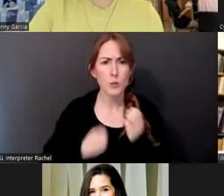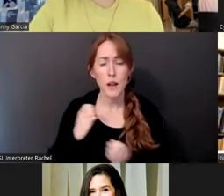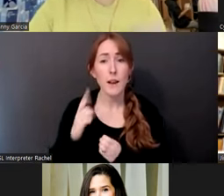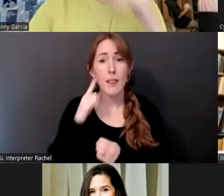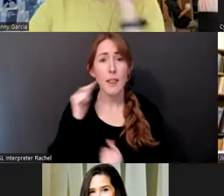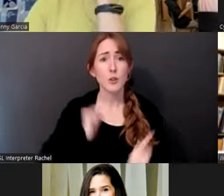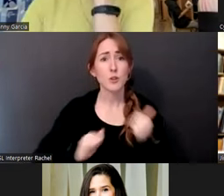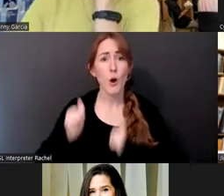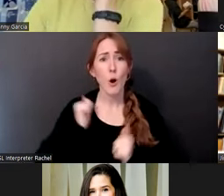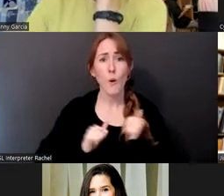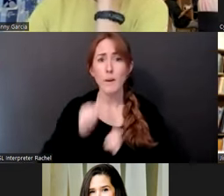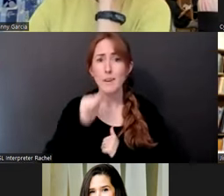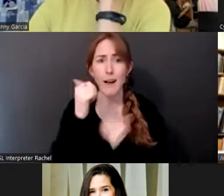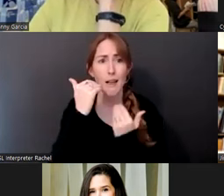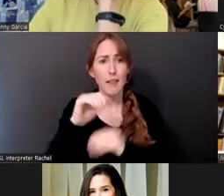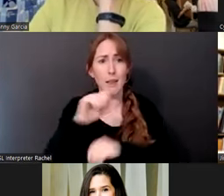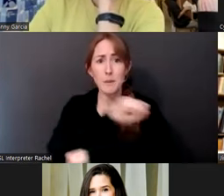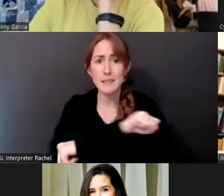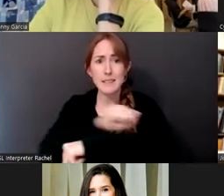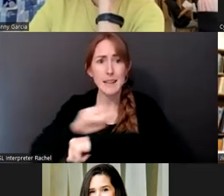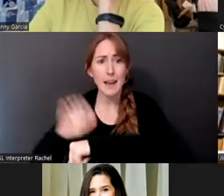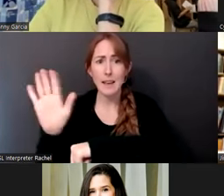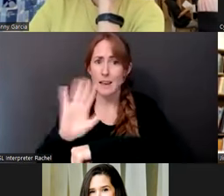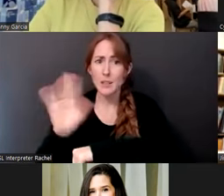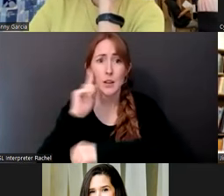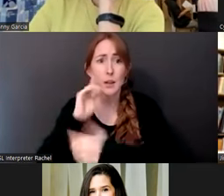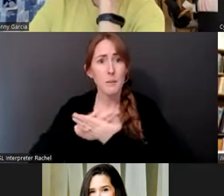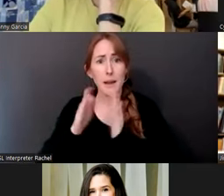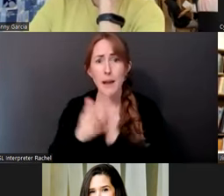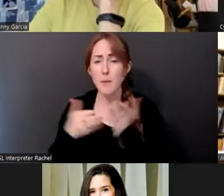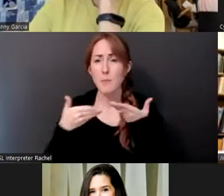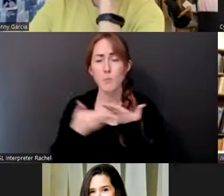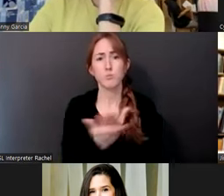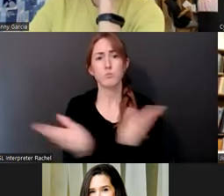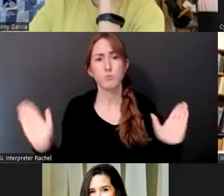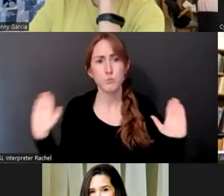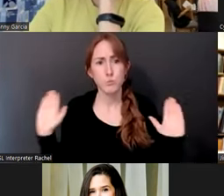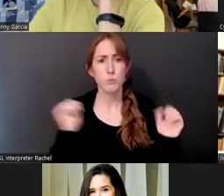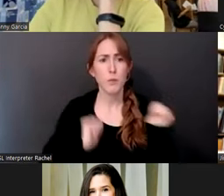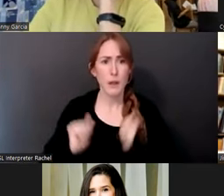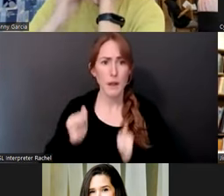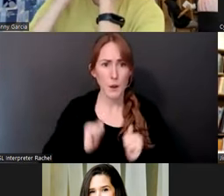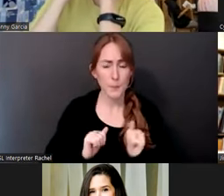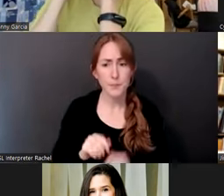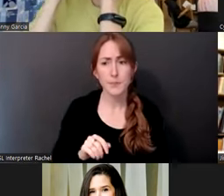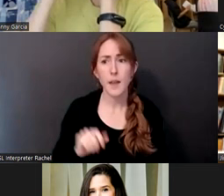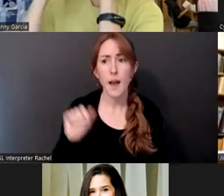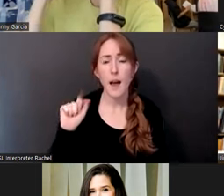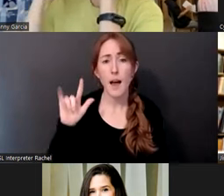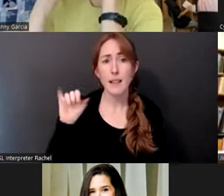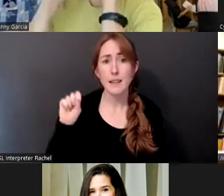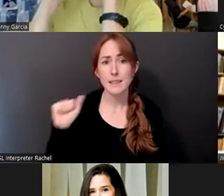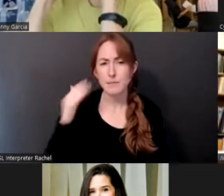stage. And that was so beautiful. And then, um, Alyssa, I don't know if she'd want to share, but her, hers was also about a very